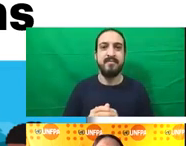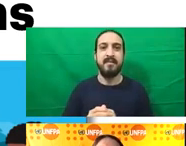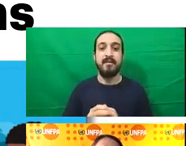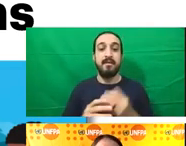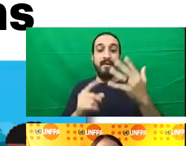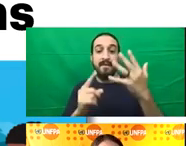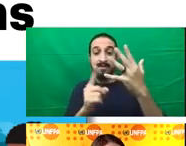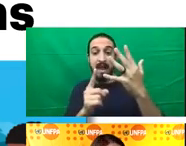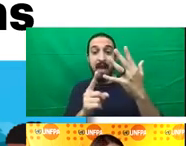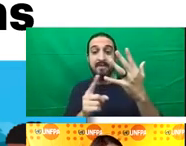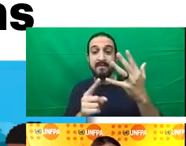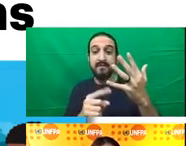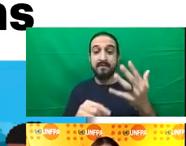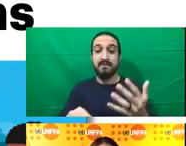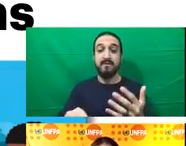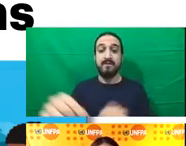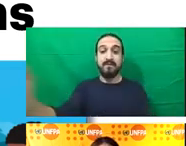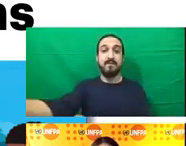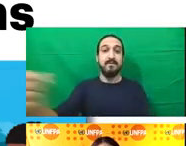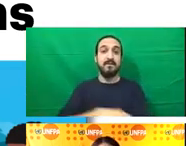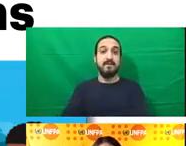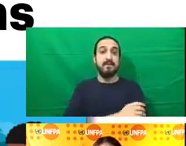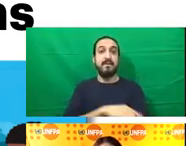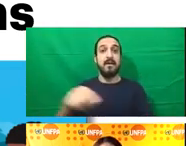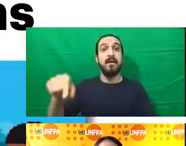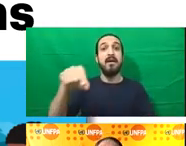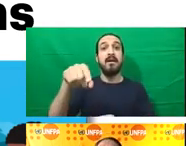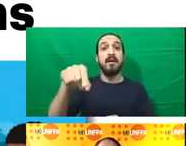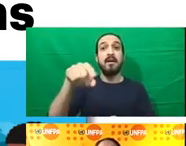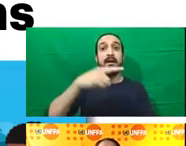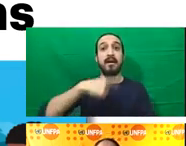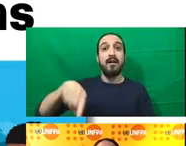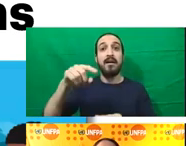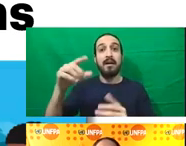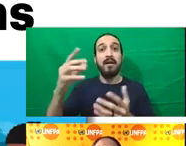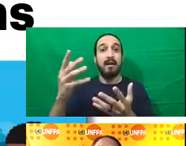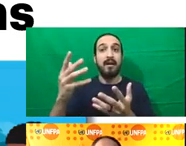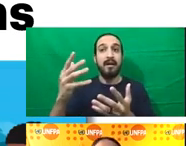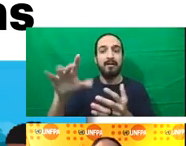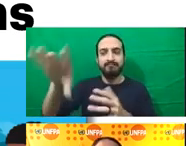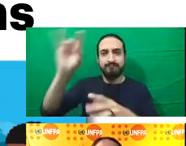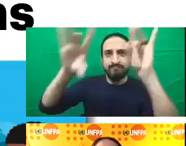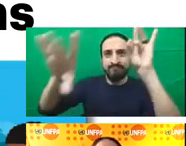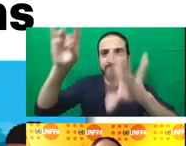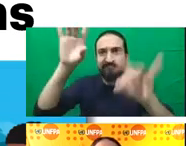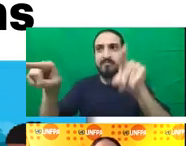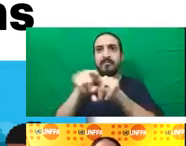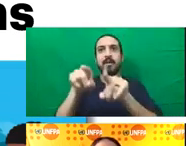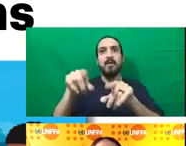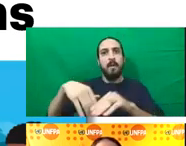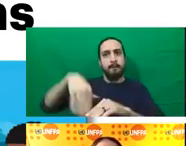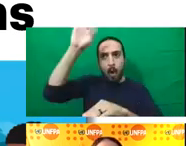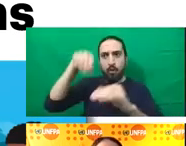to bring SRHR in the forefront of discussions. The most logical entry point were ongoing efforts to promote gender